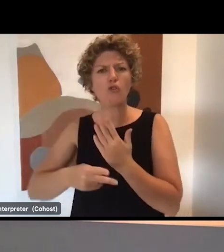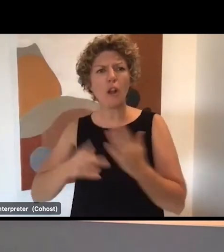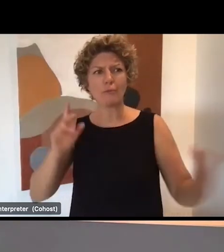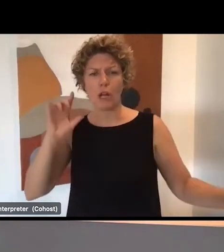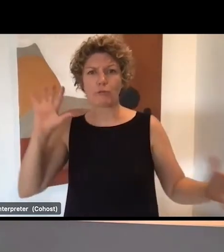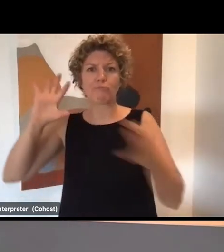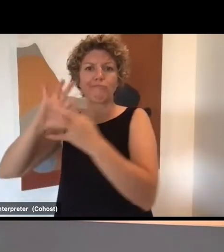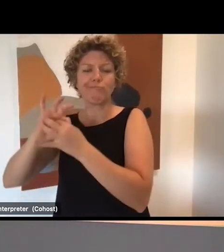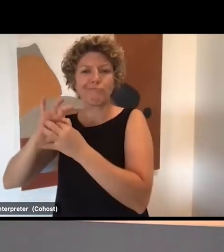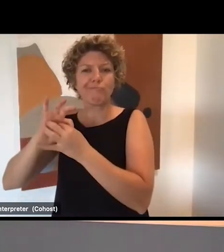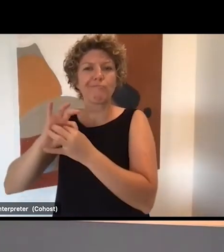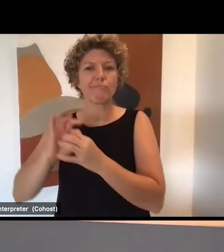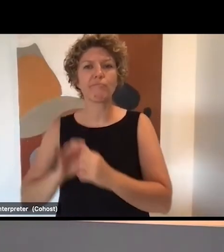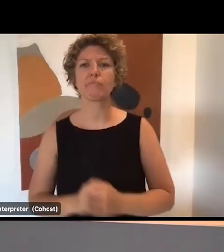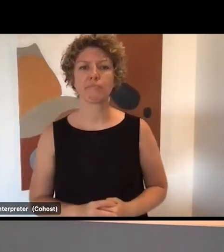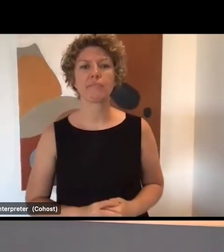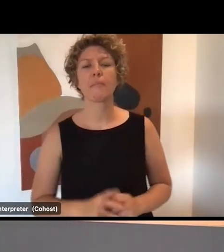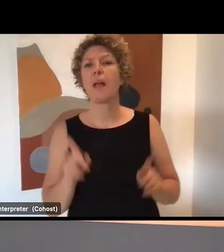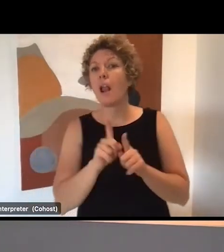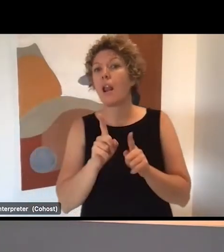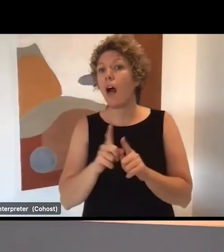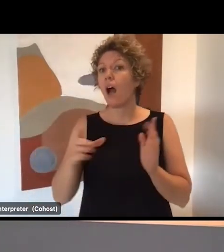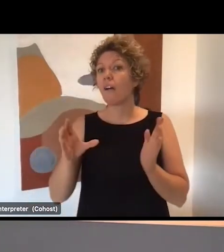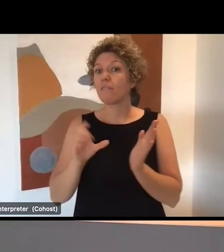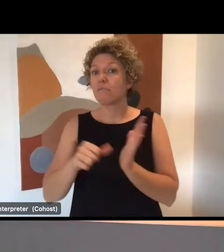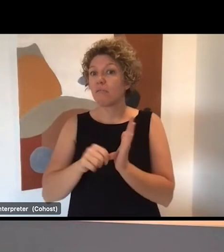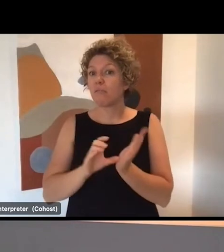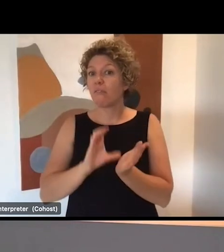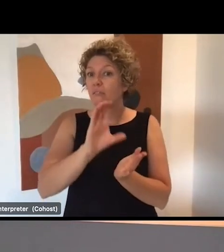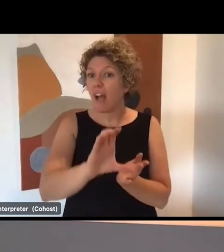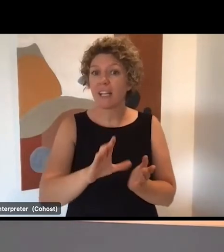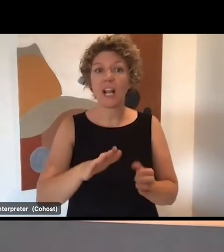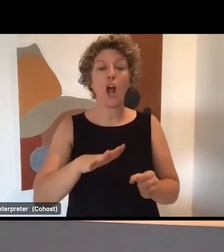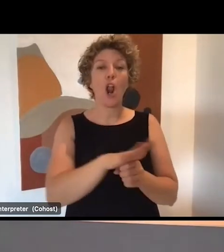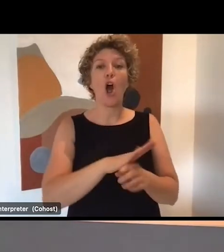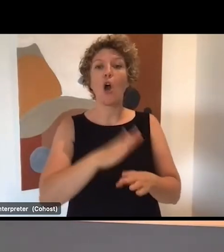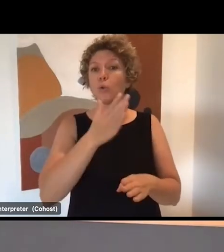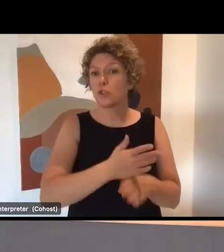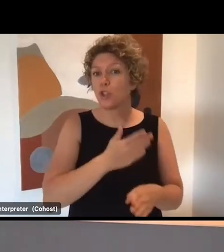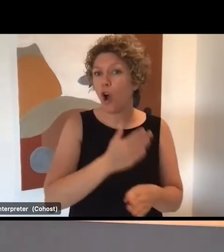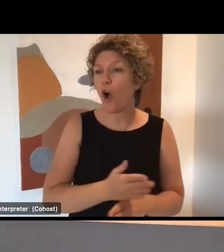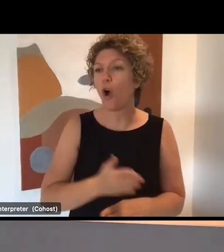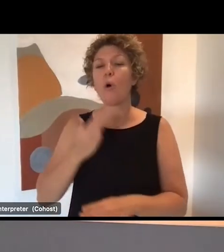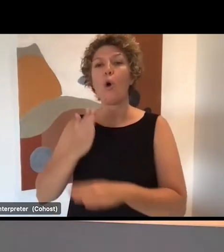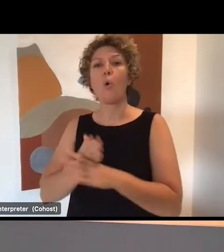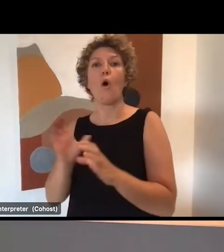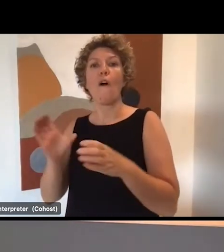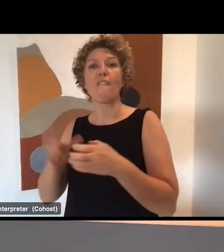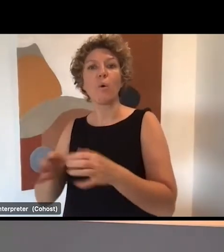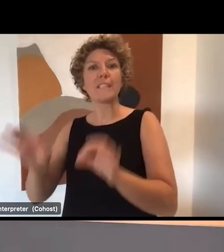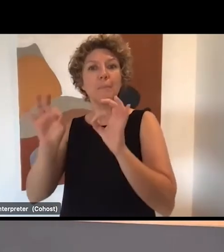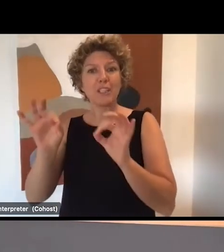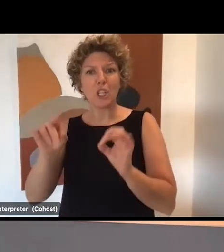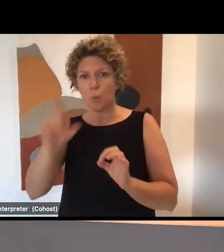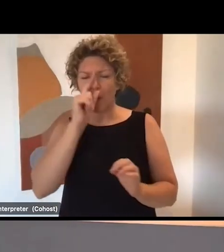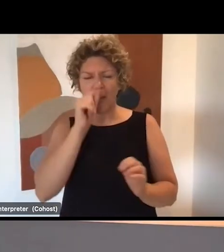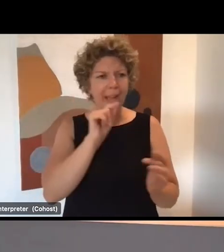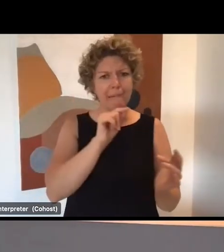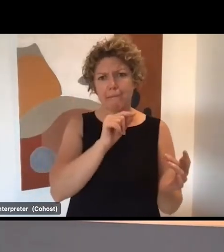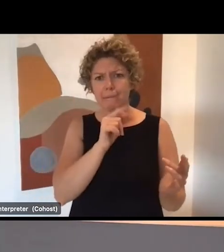example, those are the launching to work programs, the local jobs programs and workforce specialists, which I've already mentioned.